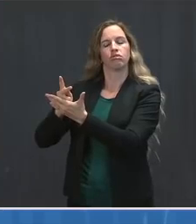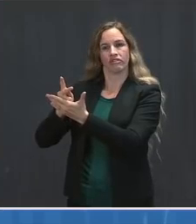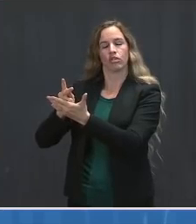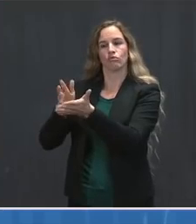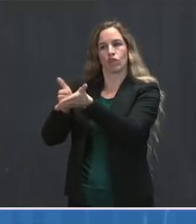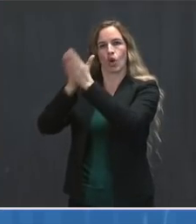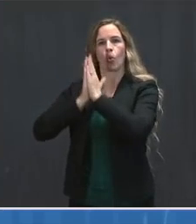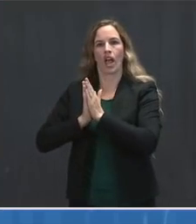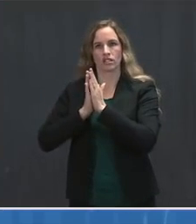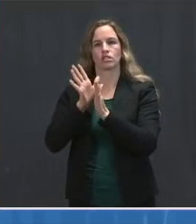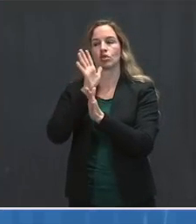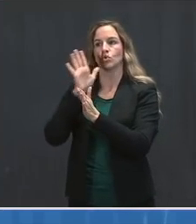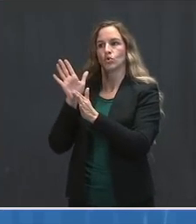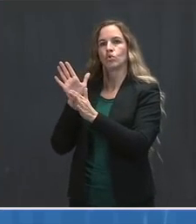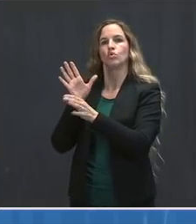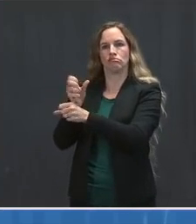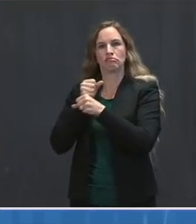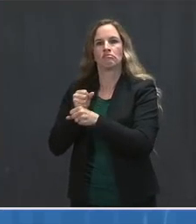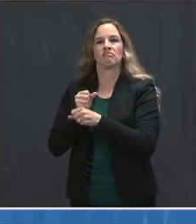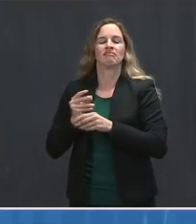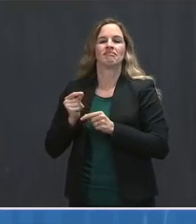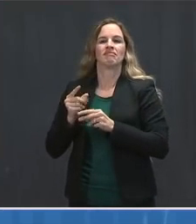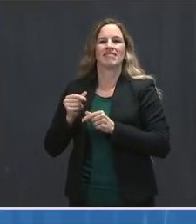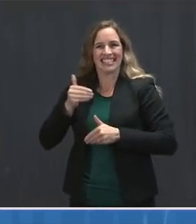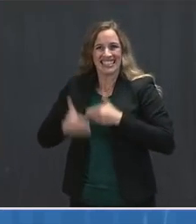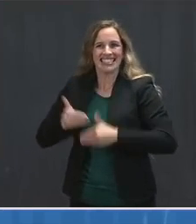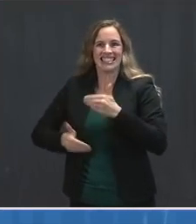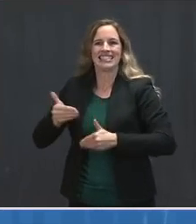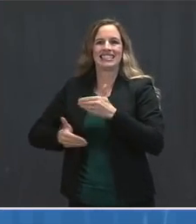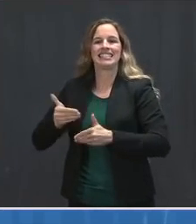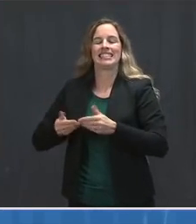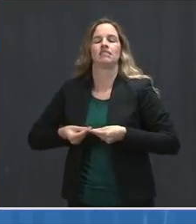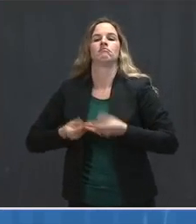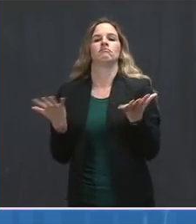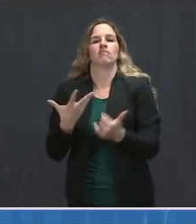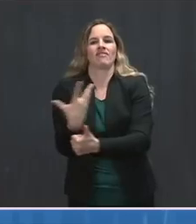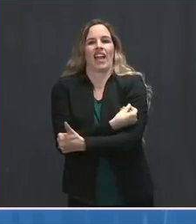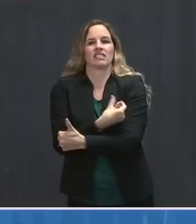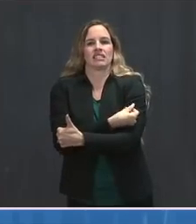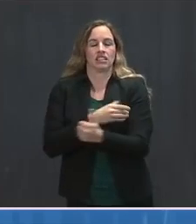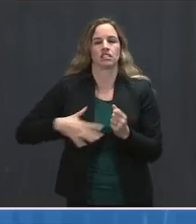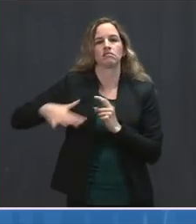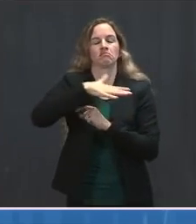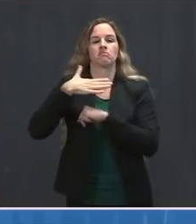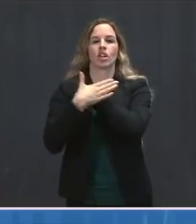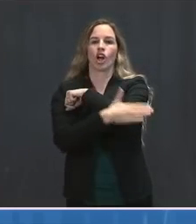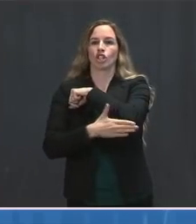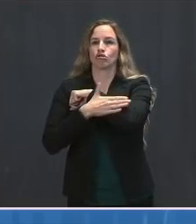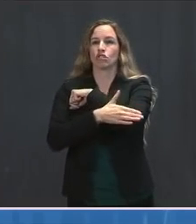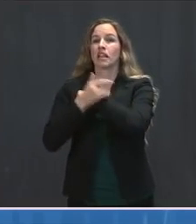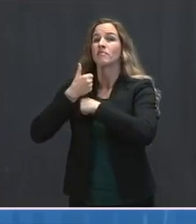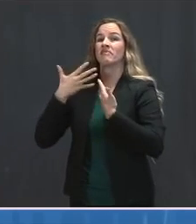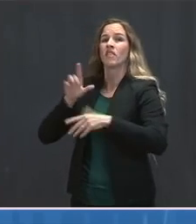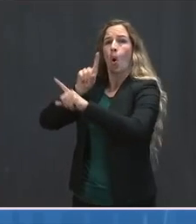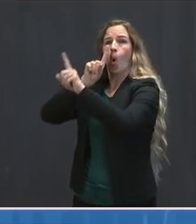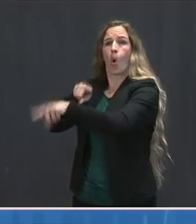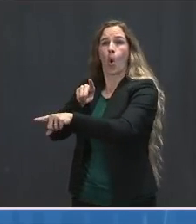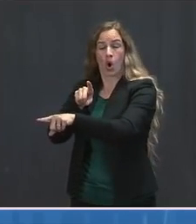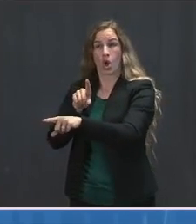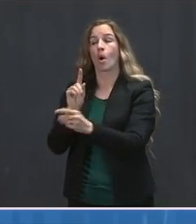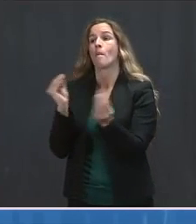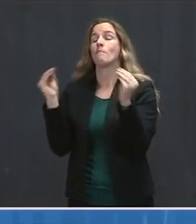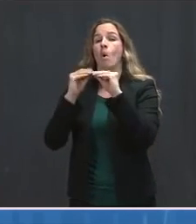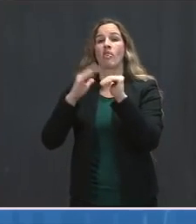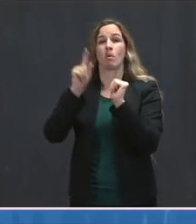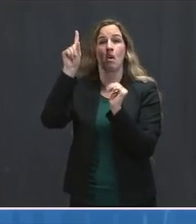expedite vaccinations across the country. He's ordered the first contingent of more than 1,000 active duty military